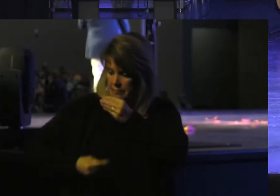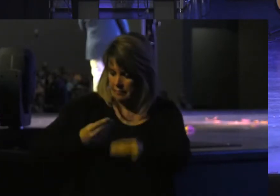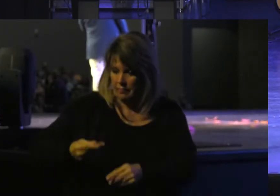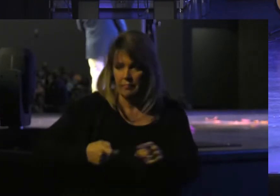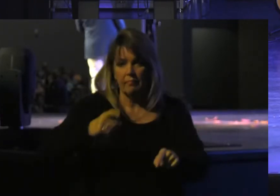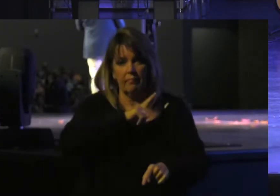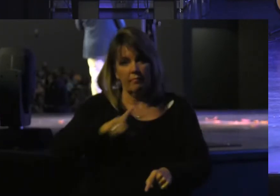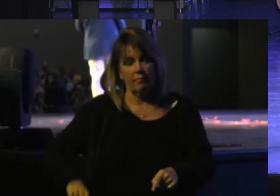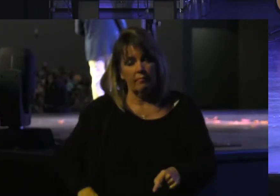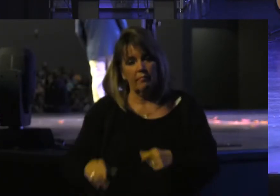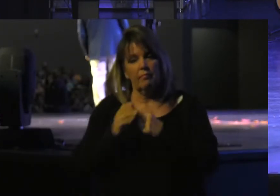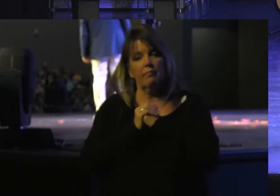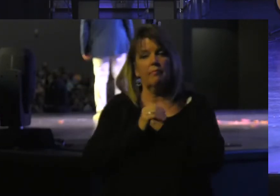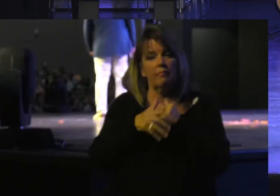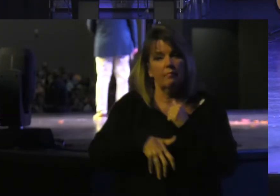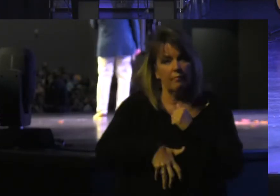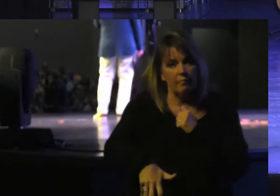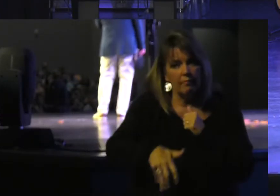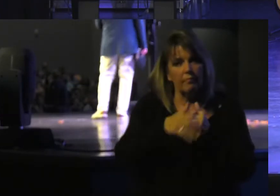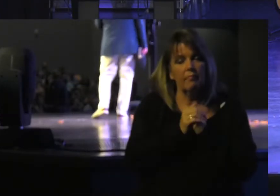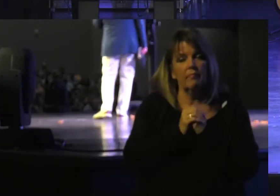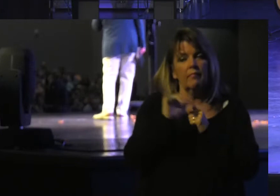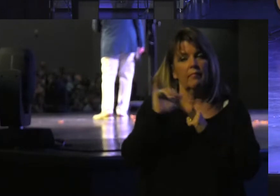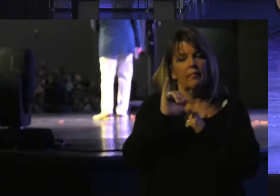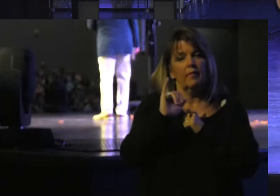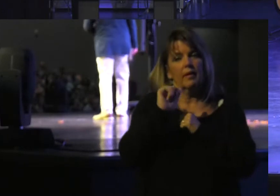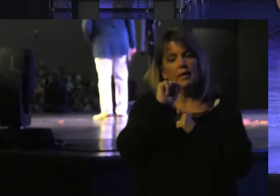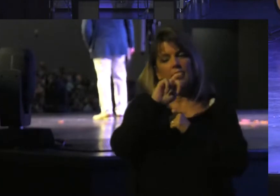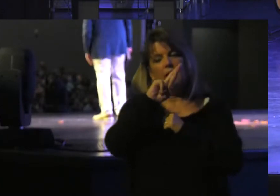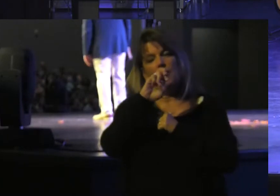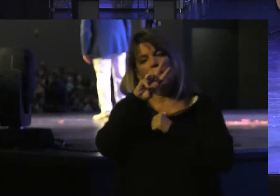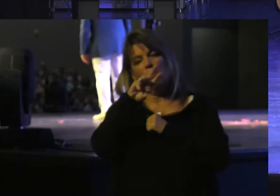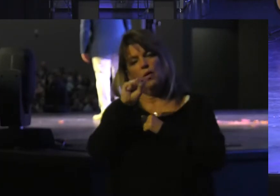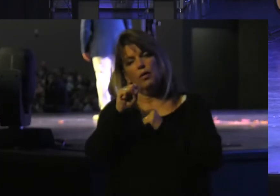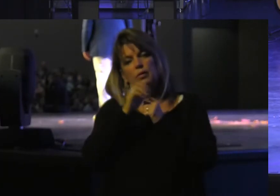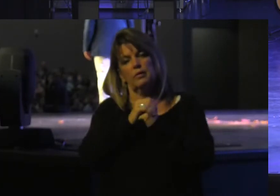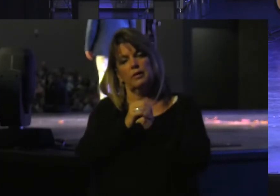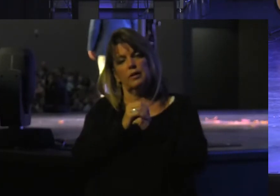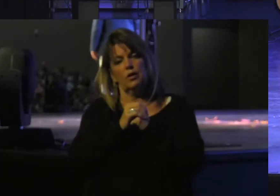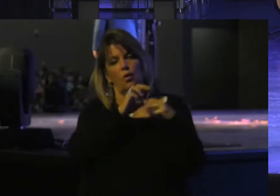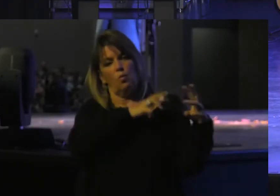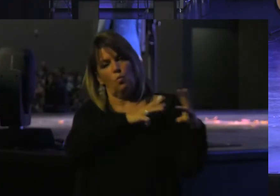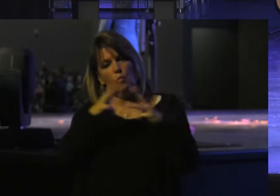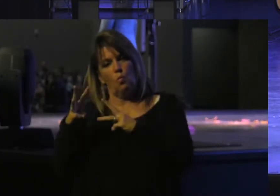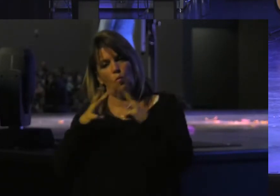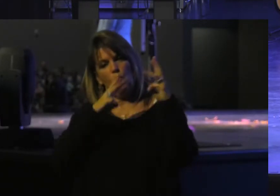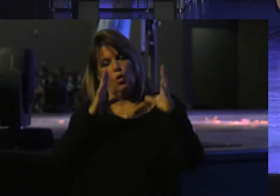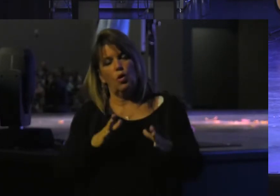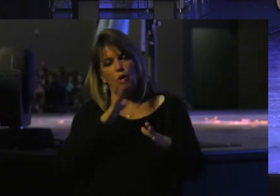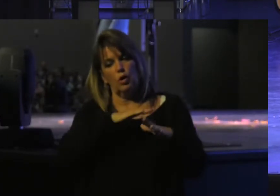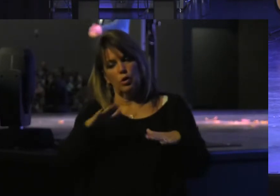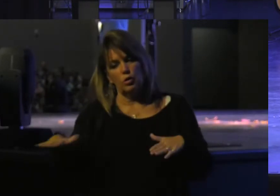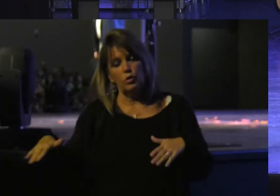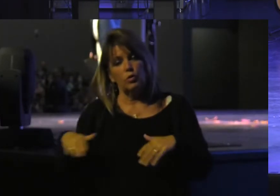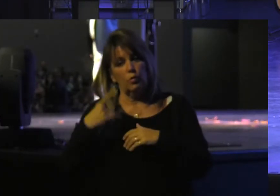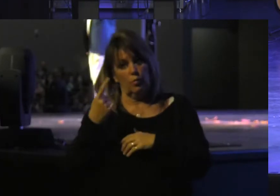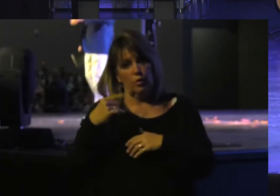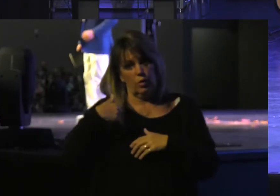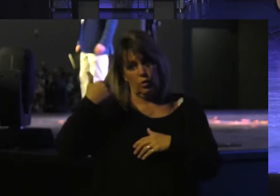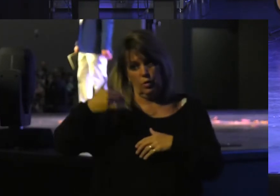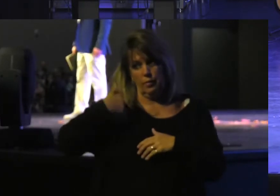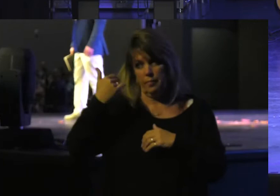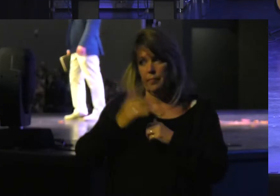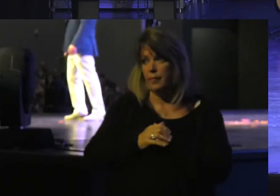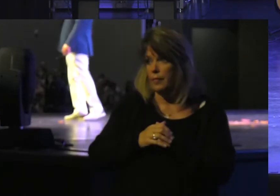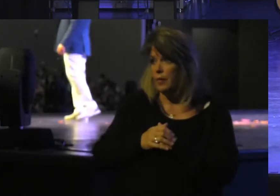Lord The fruit of the womb A reward Like arrows In the hand of a warrior Are the children Of one's youth And not to leave You